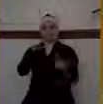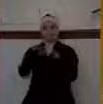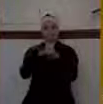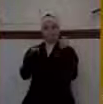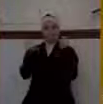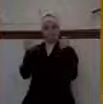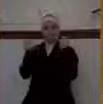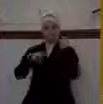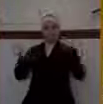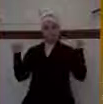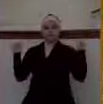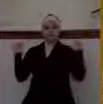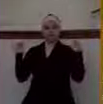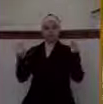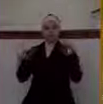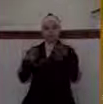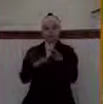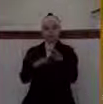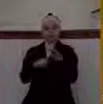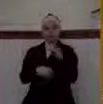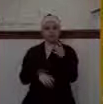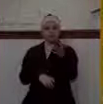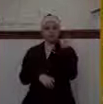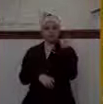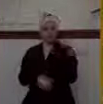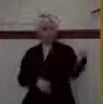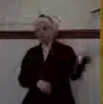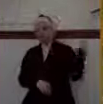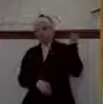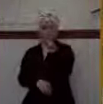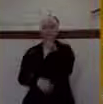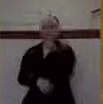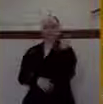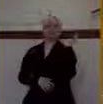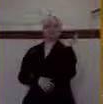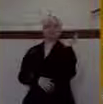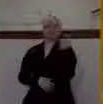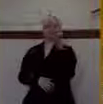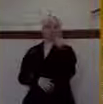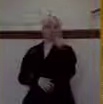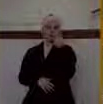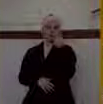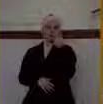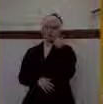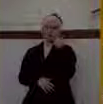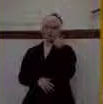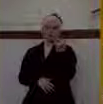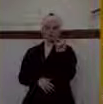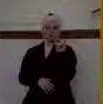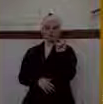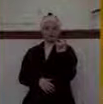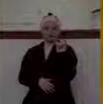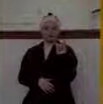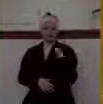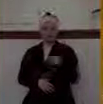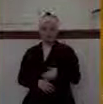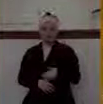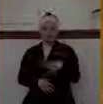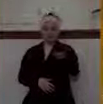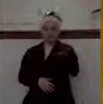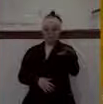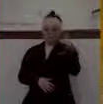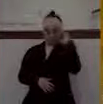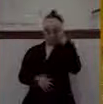packed. When the pastor got up to give the eulogy, he basically said, you all know that this departed man was a